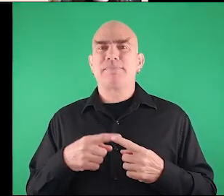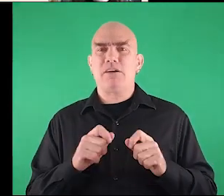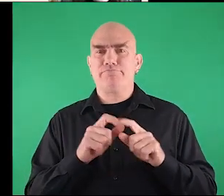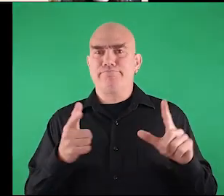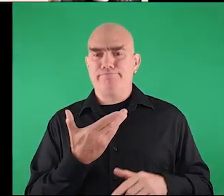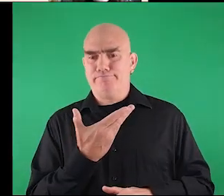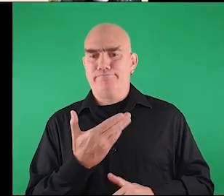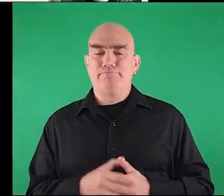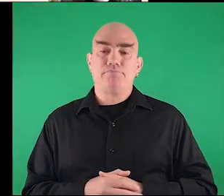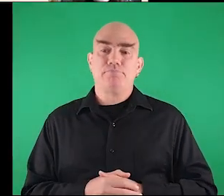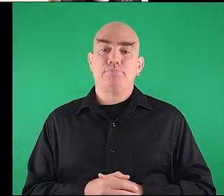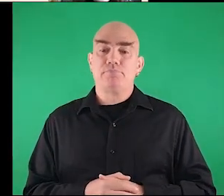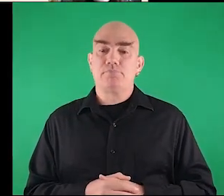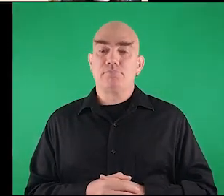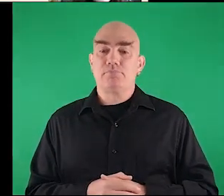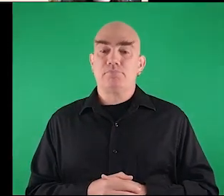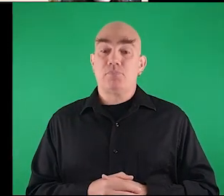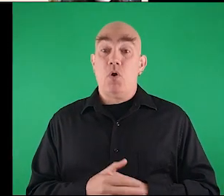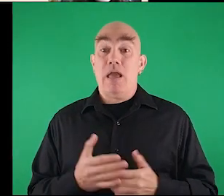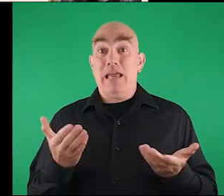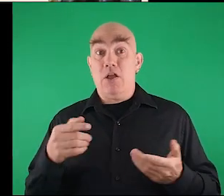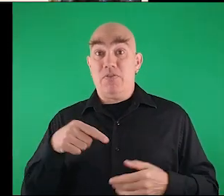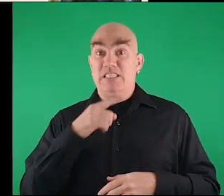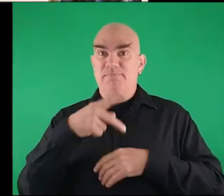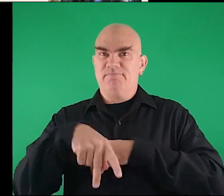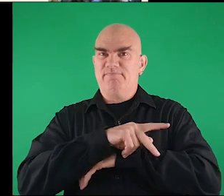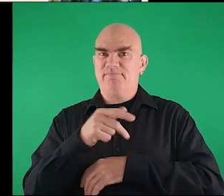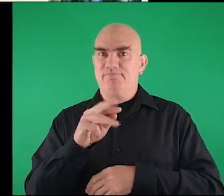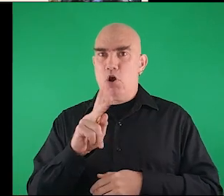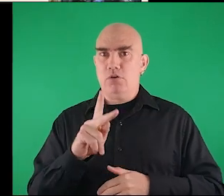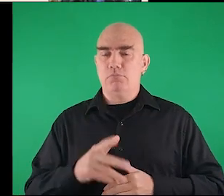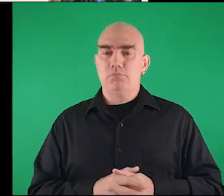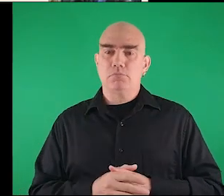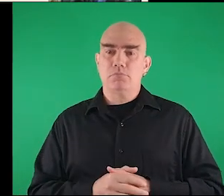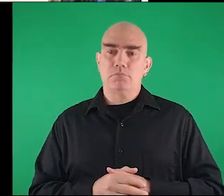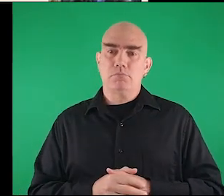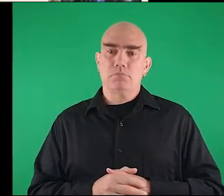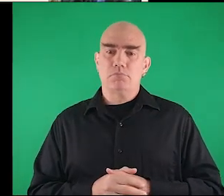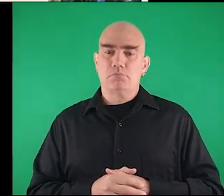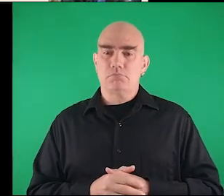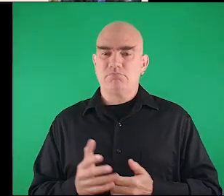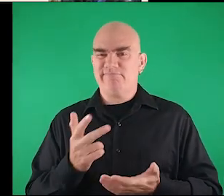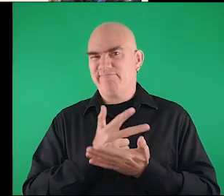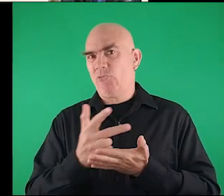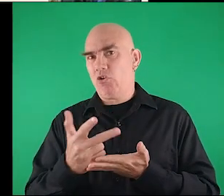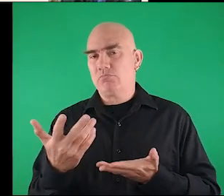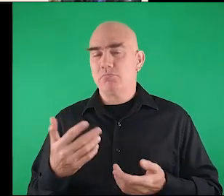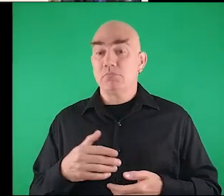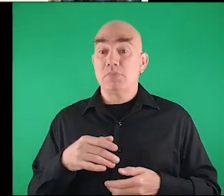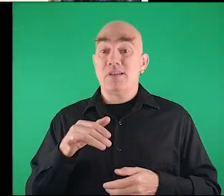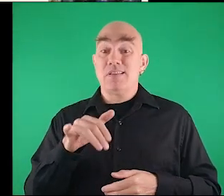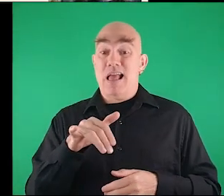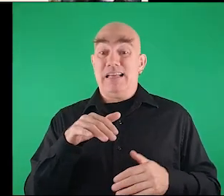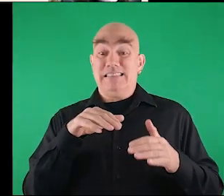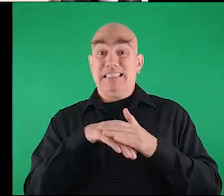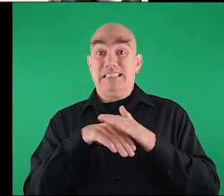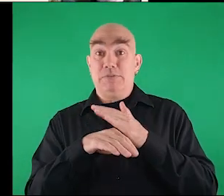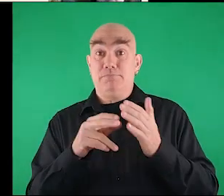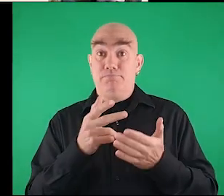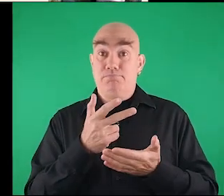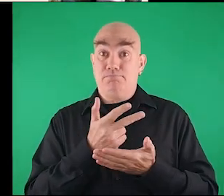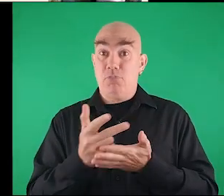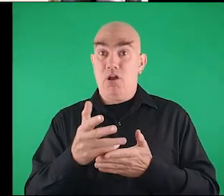what about here well here this is um park an accessible park